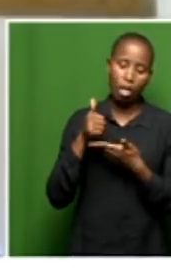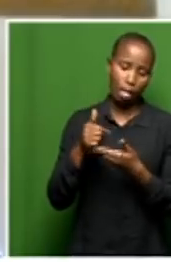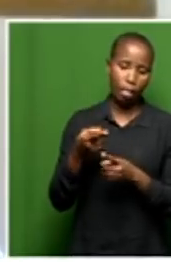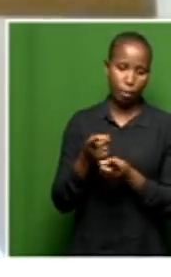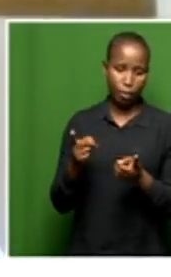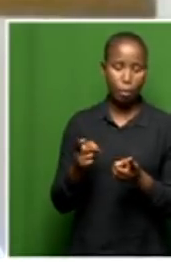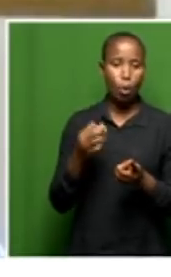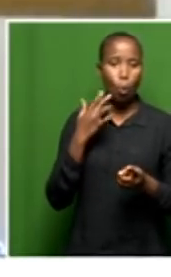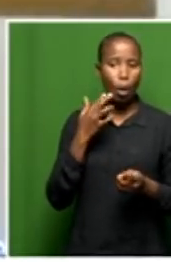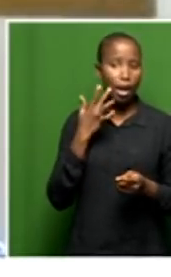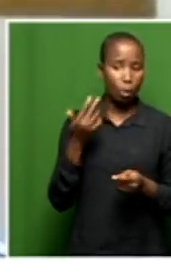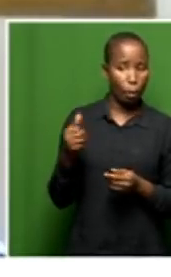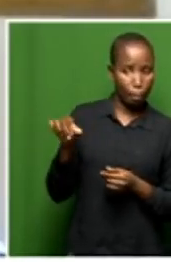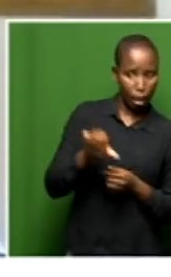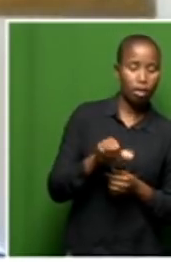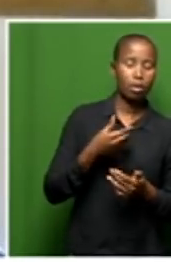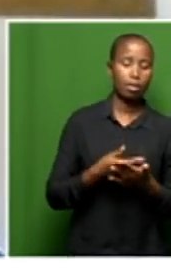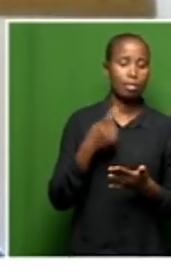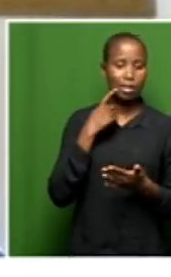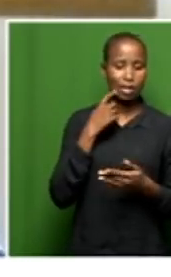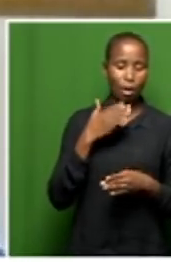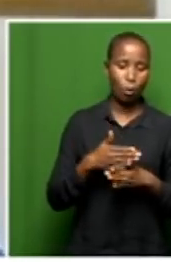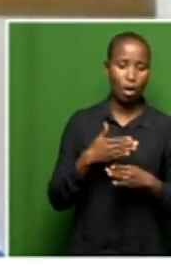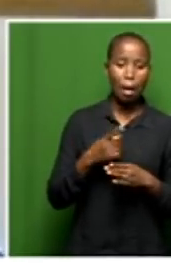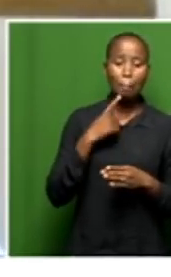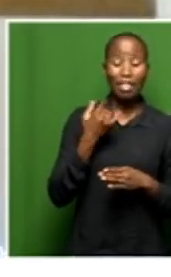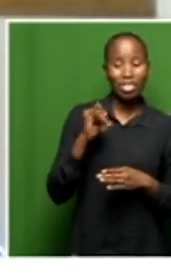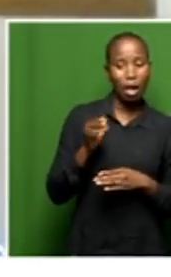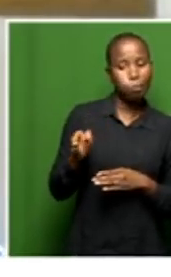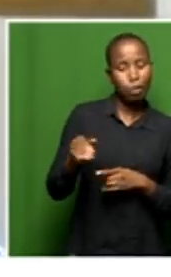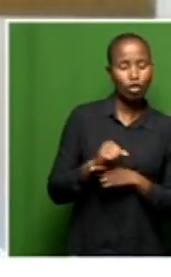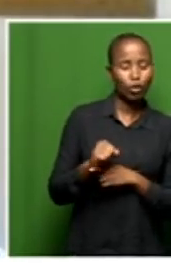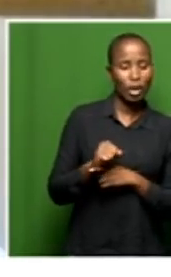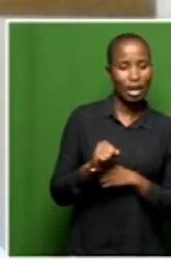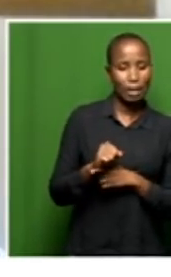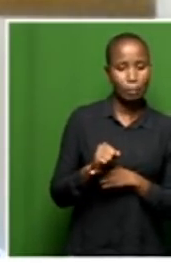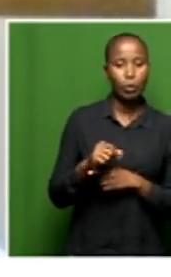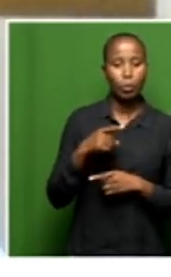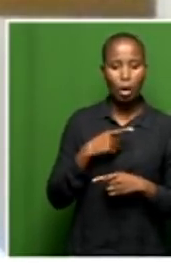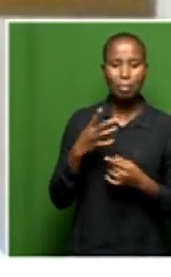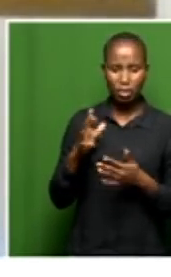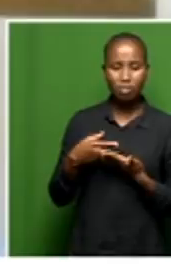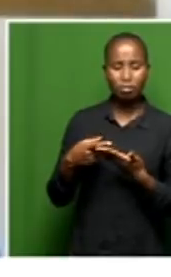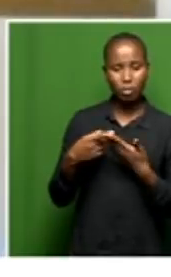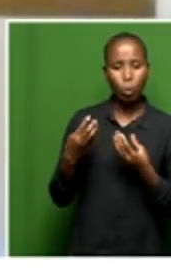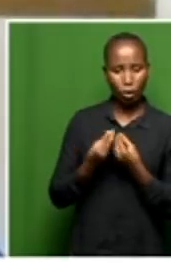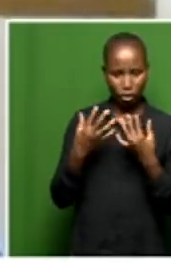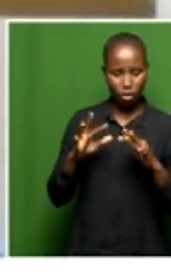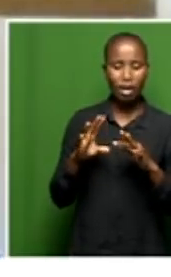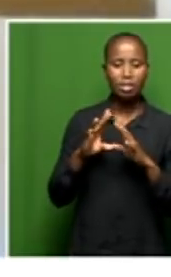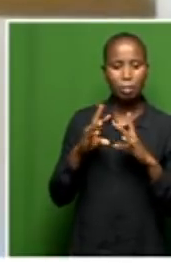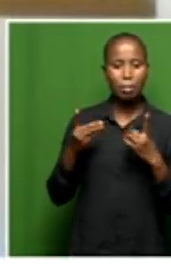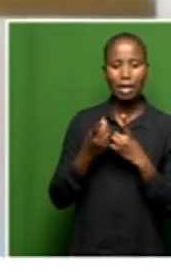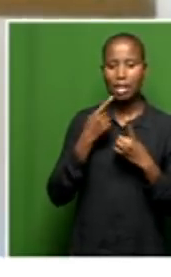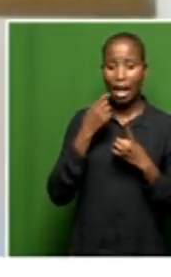go to the facility. So they are still there. Because at some stage, I discussed this with the department, and I said, well, if